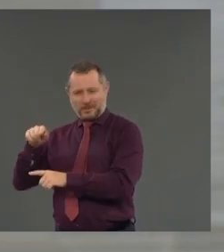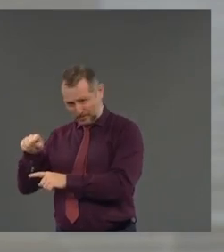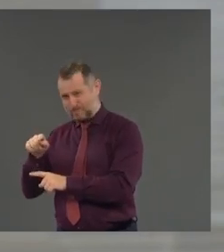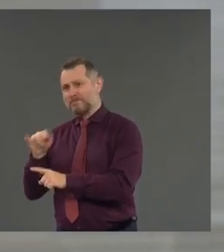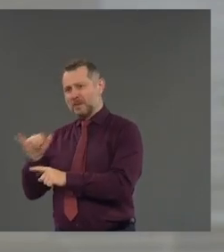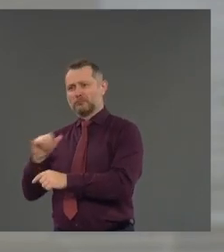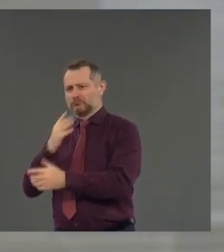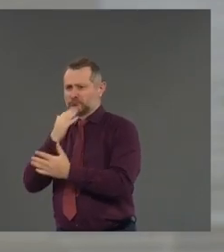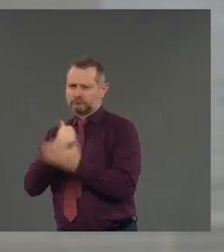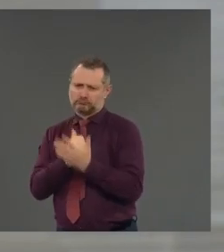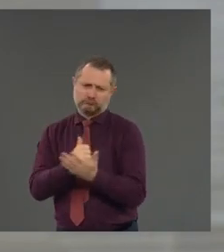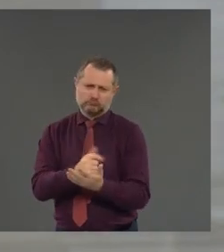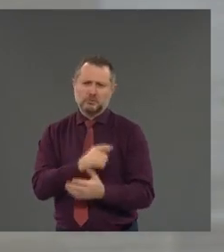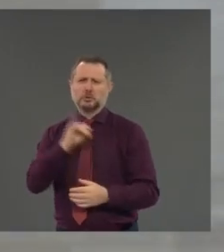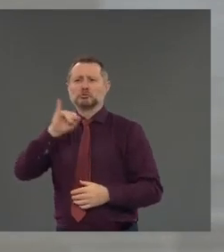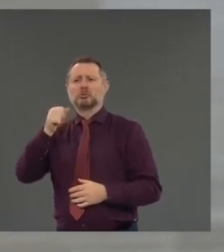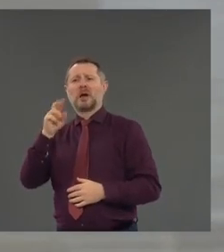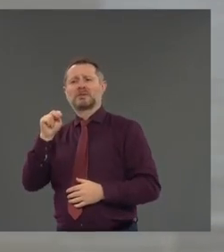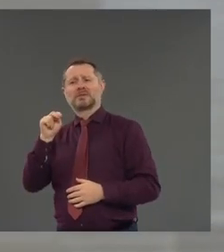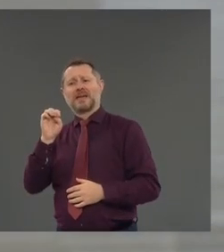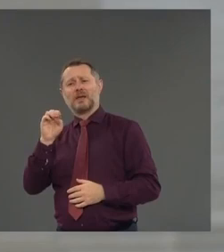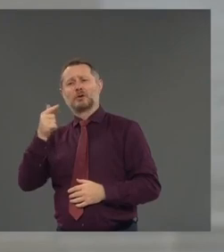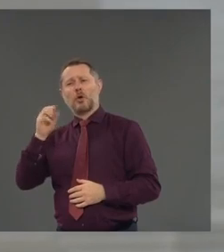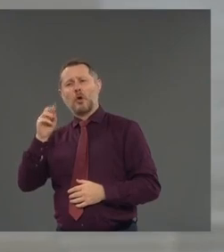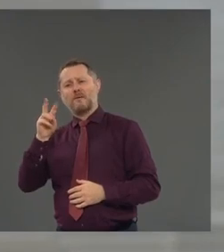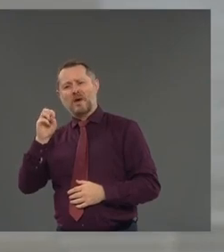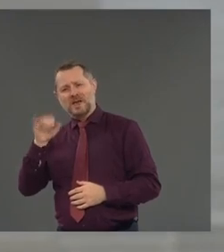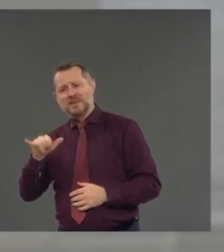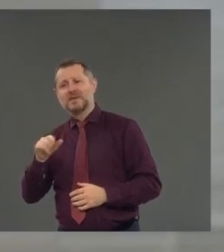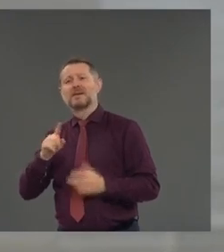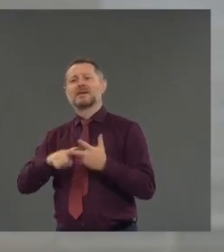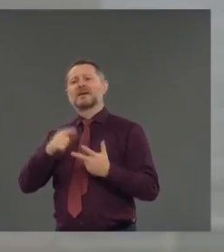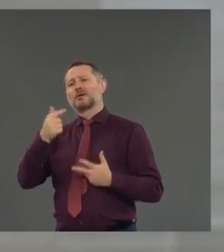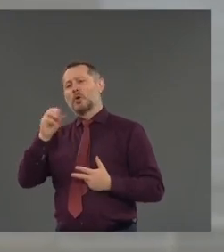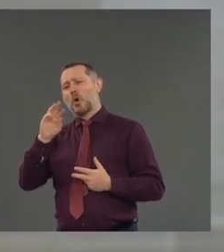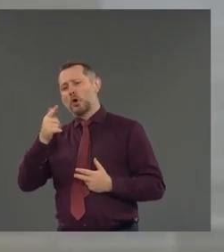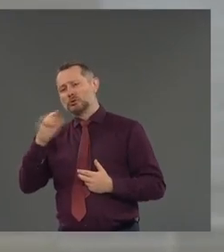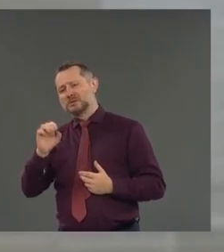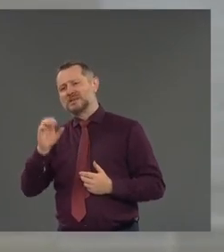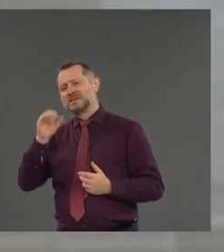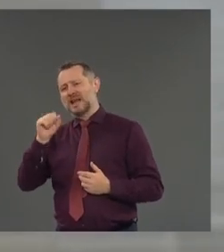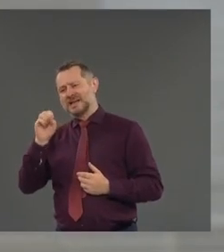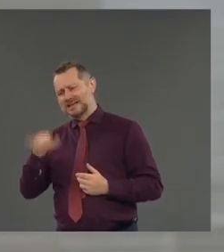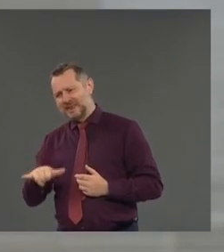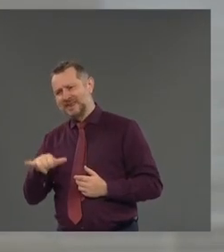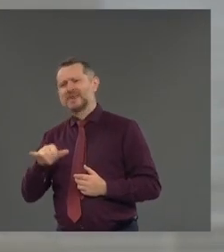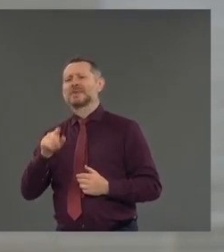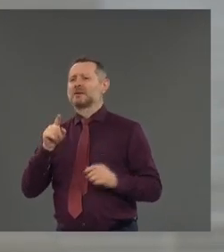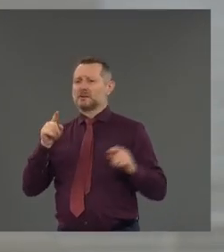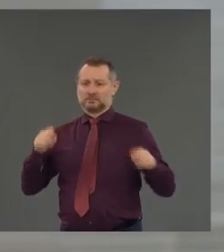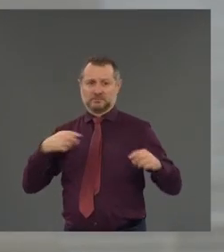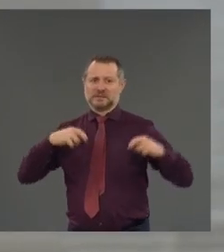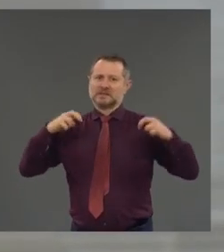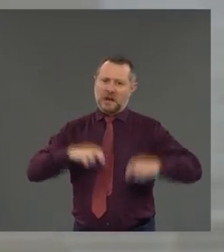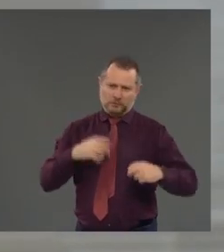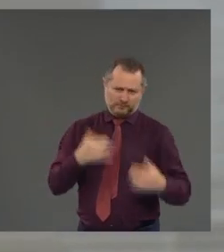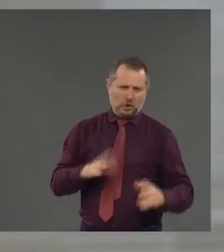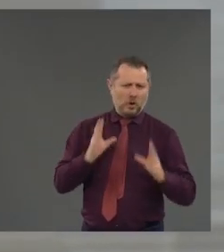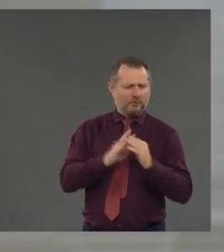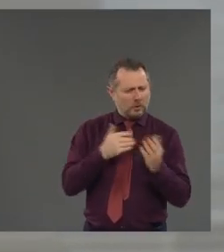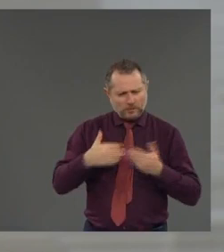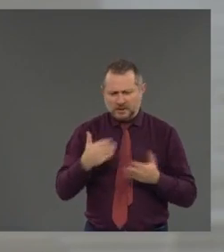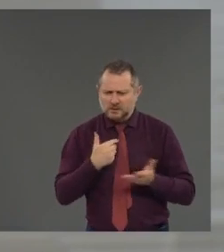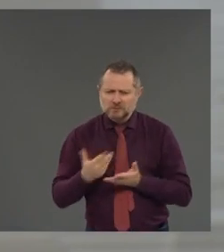personally. We sat in the conference room for many, many hours trying to figure out how to do this. And many said it was